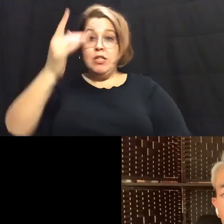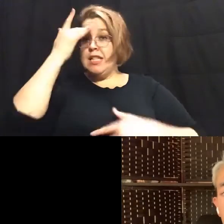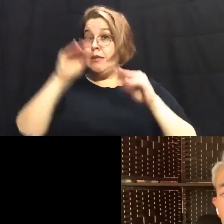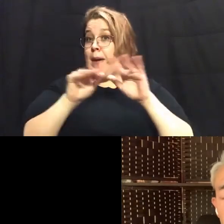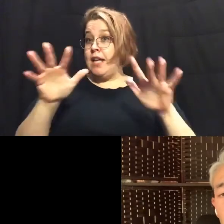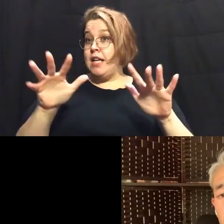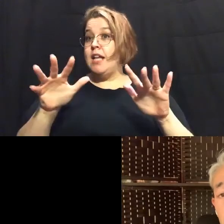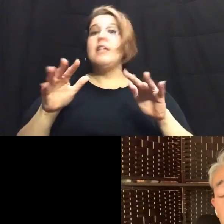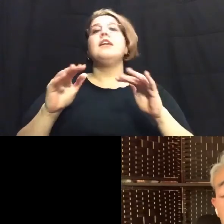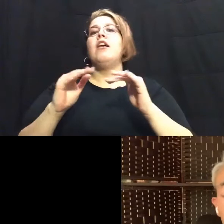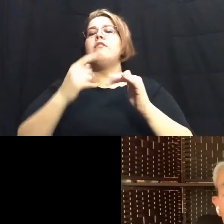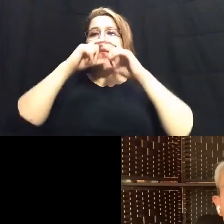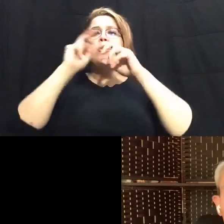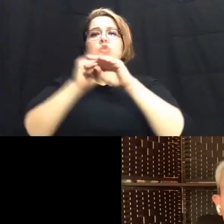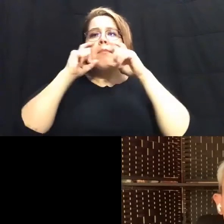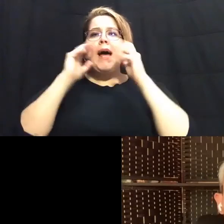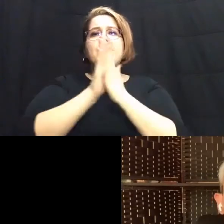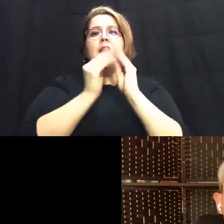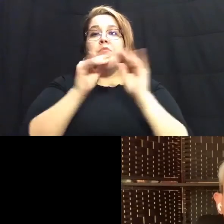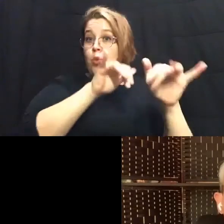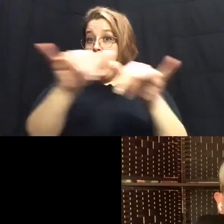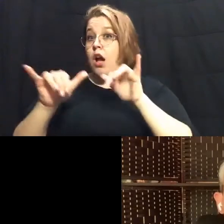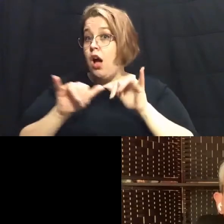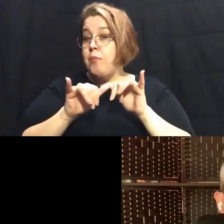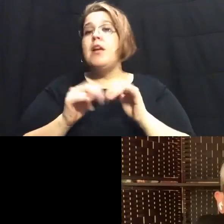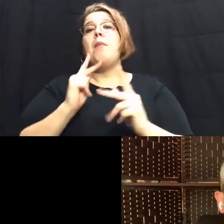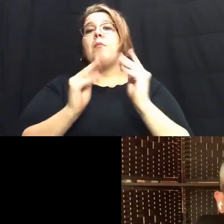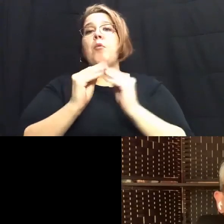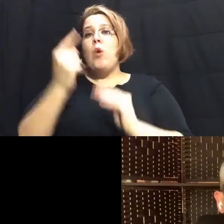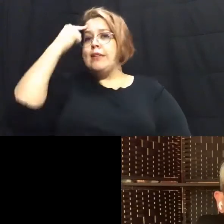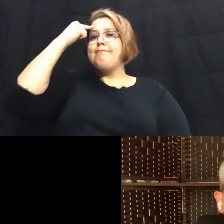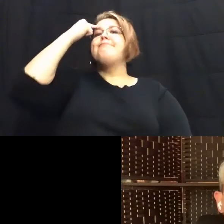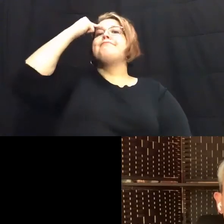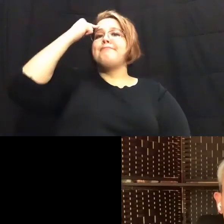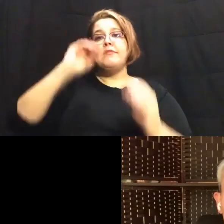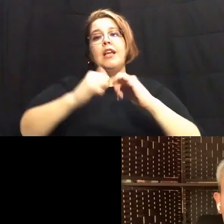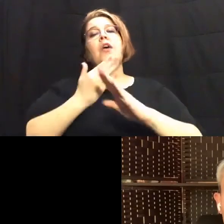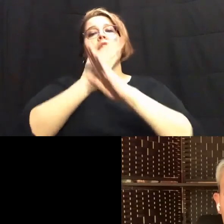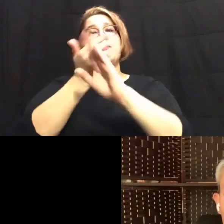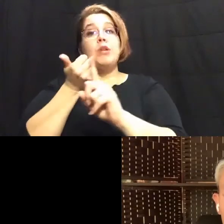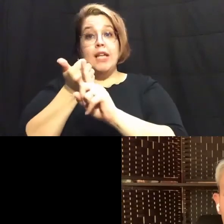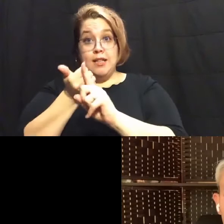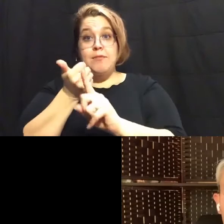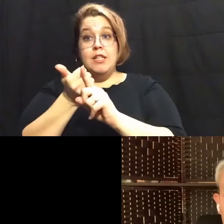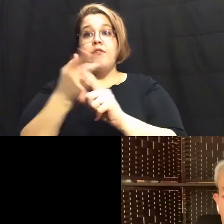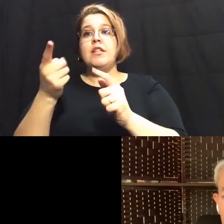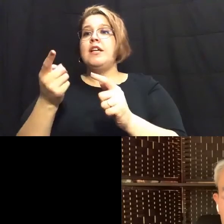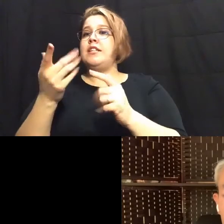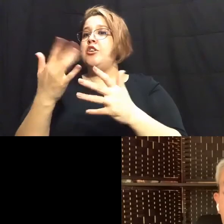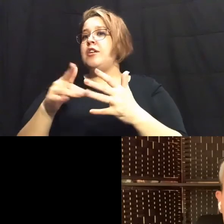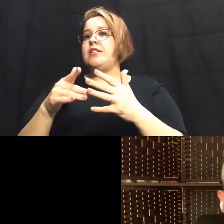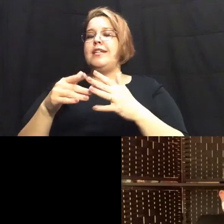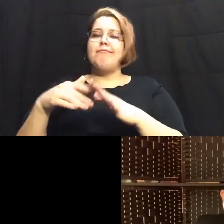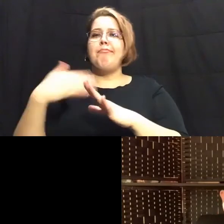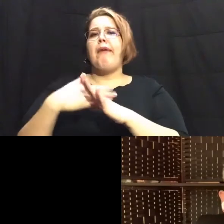commonplace mask wearing has been is going to result in people being more cognizant of how they can protect themselves during these nuisance virus seasons